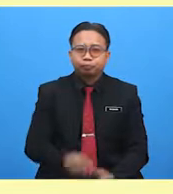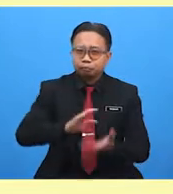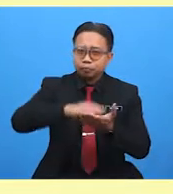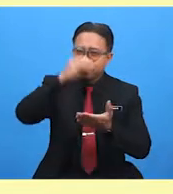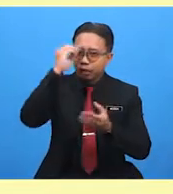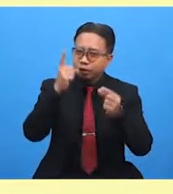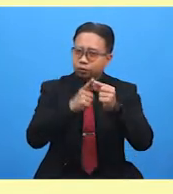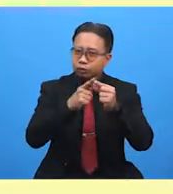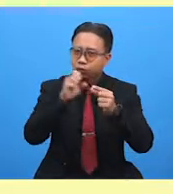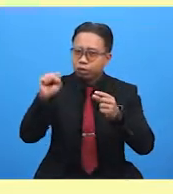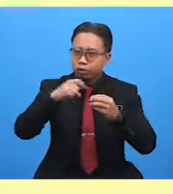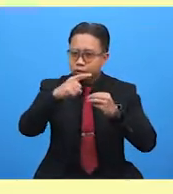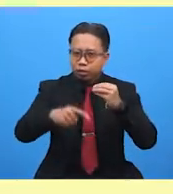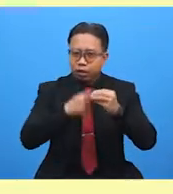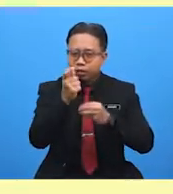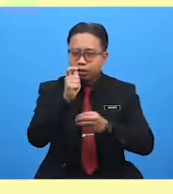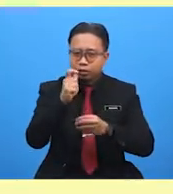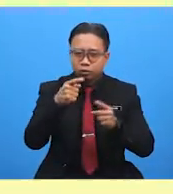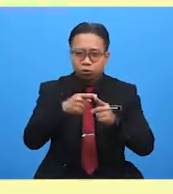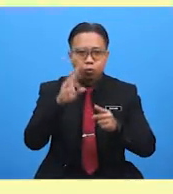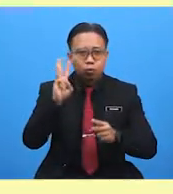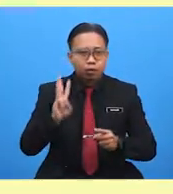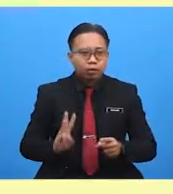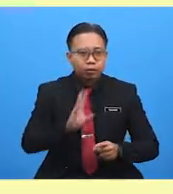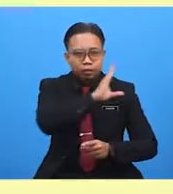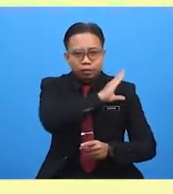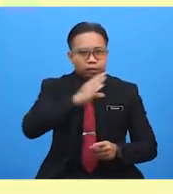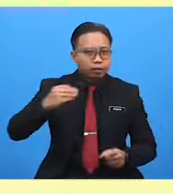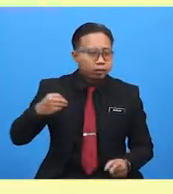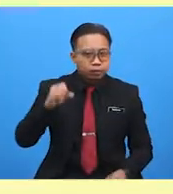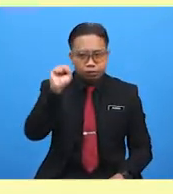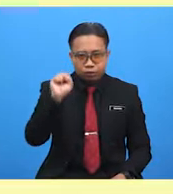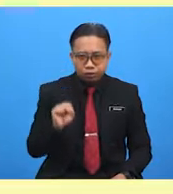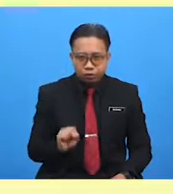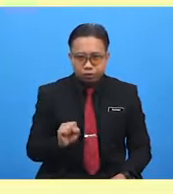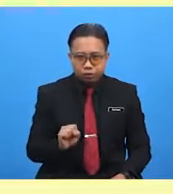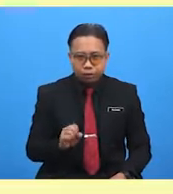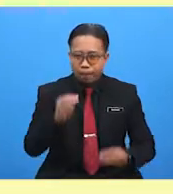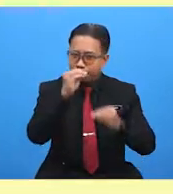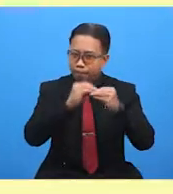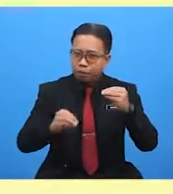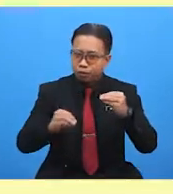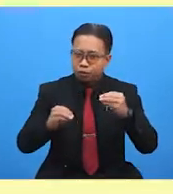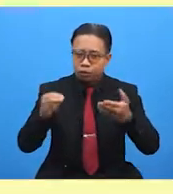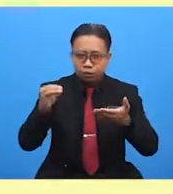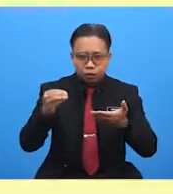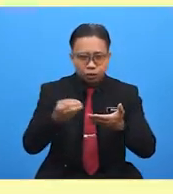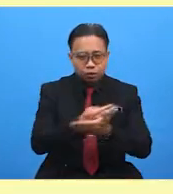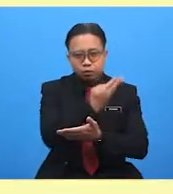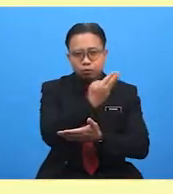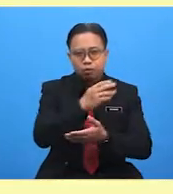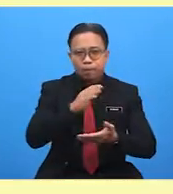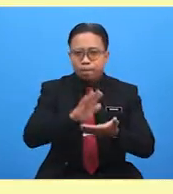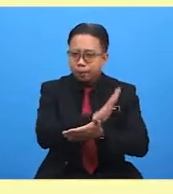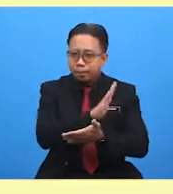words related to weather and seasons Match newspaper articles with